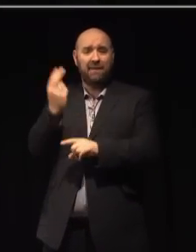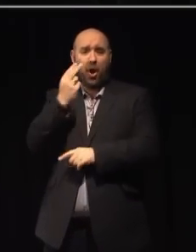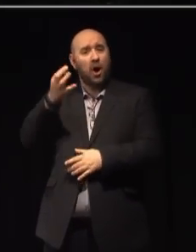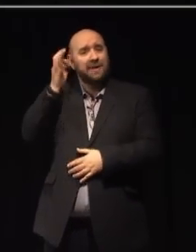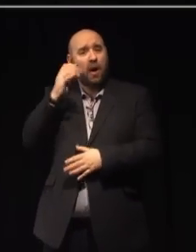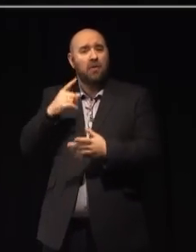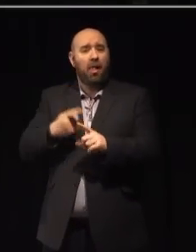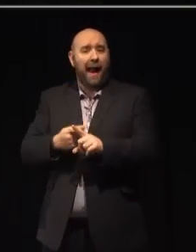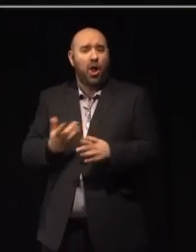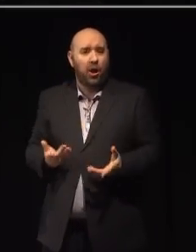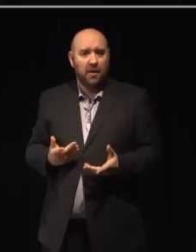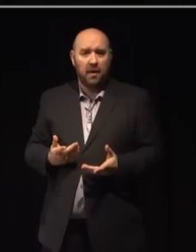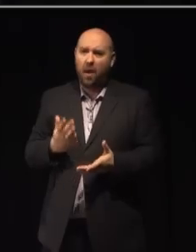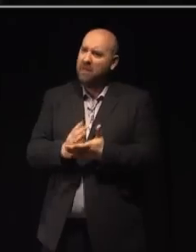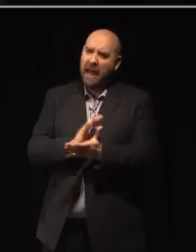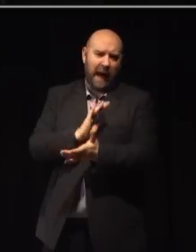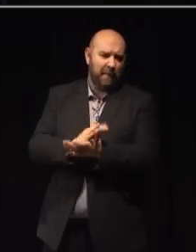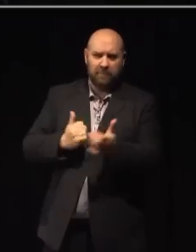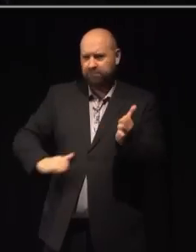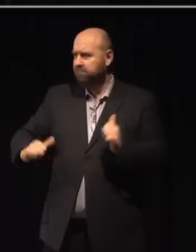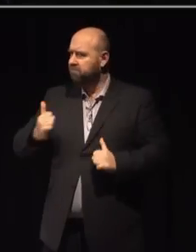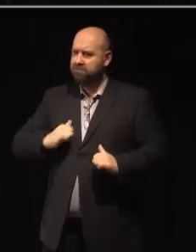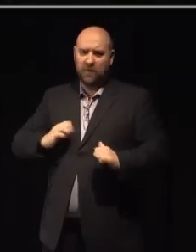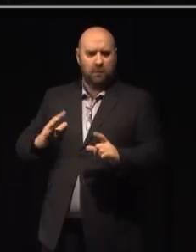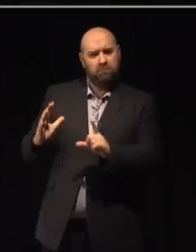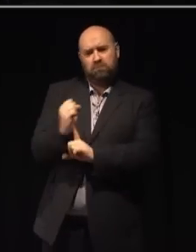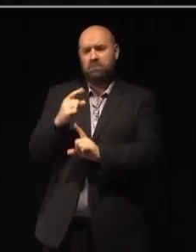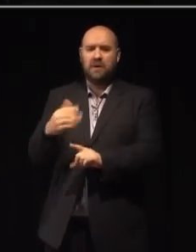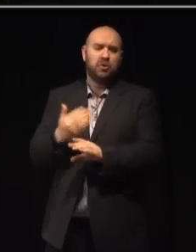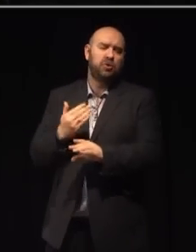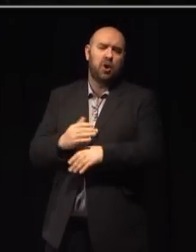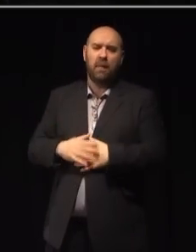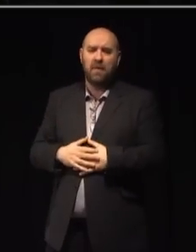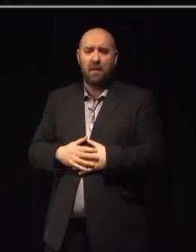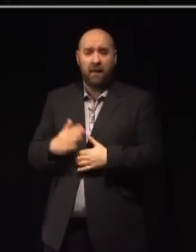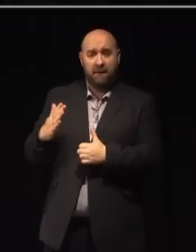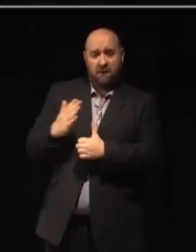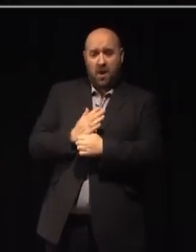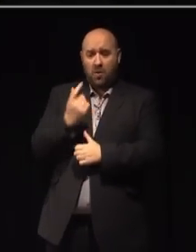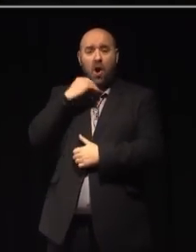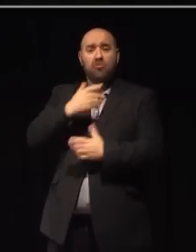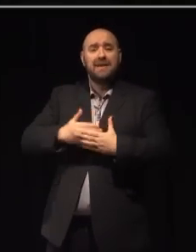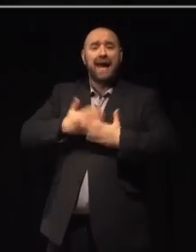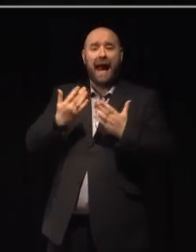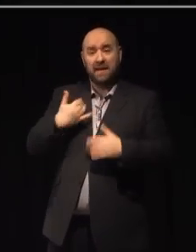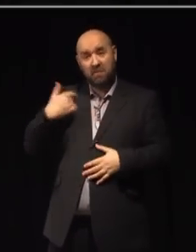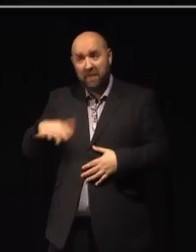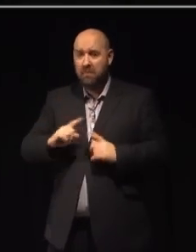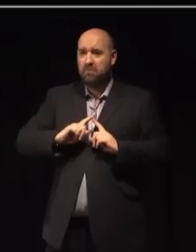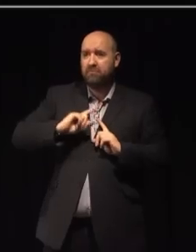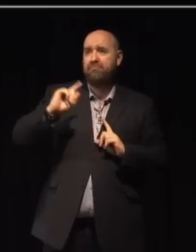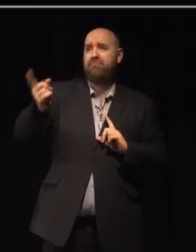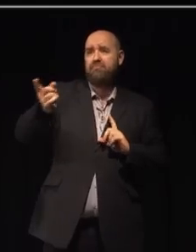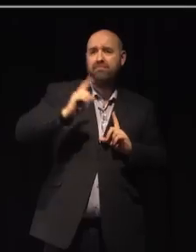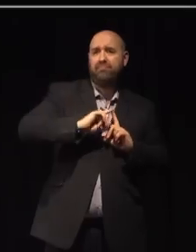and proud to be taking on this job. In my first 100 days in the job, I will have travelled the length of the country,